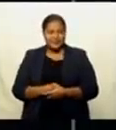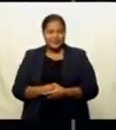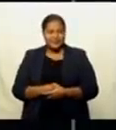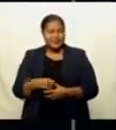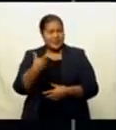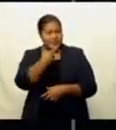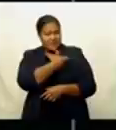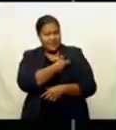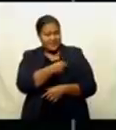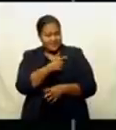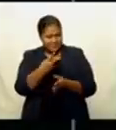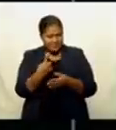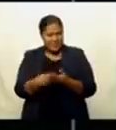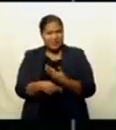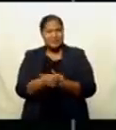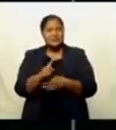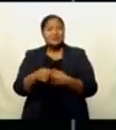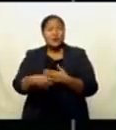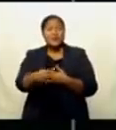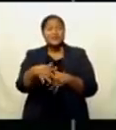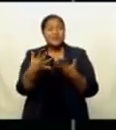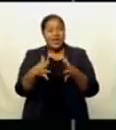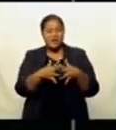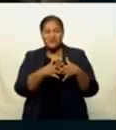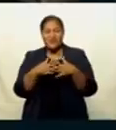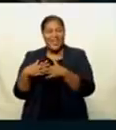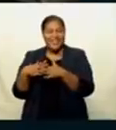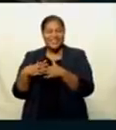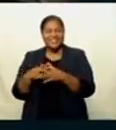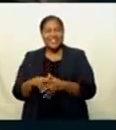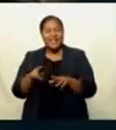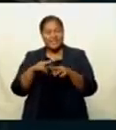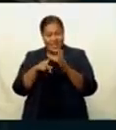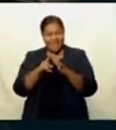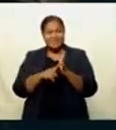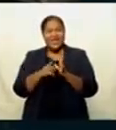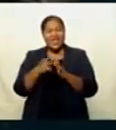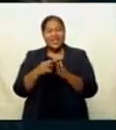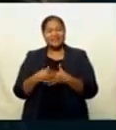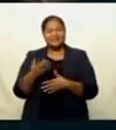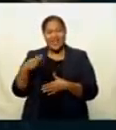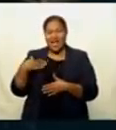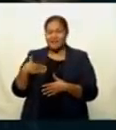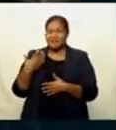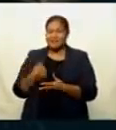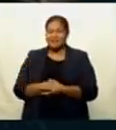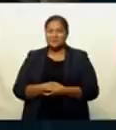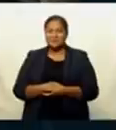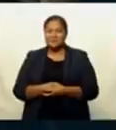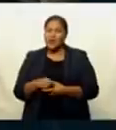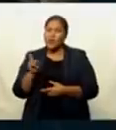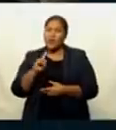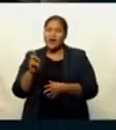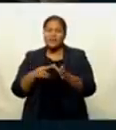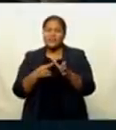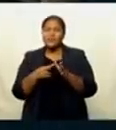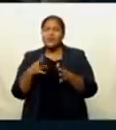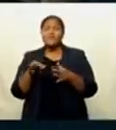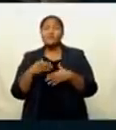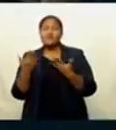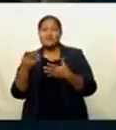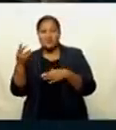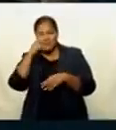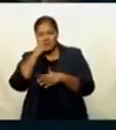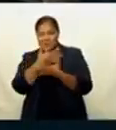vaccination drive is also continuing in the Western Division. Filipe Naikaso joins us live now. Filipe, what's the response been from the public?